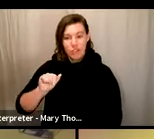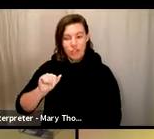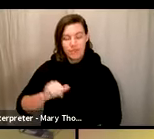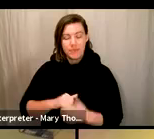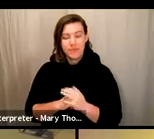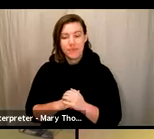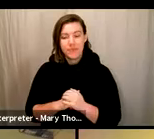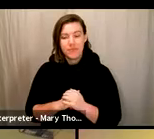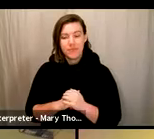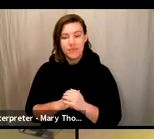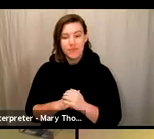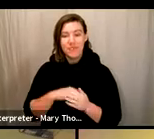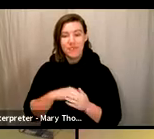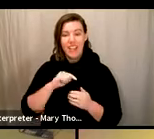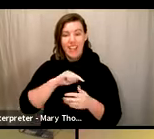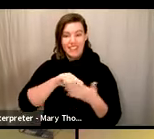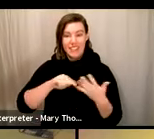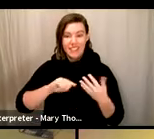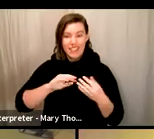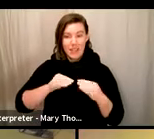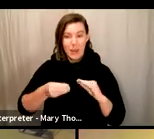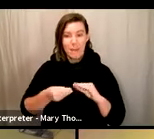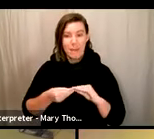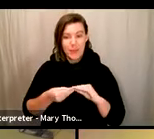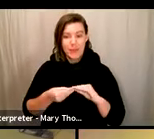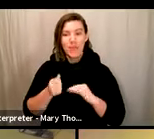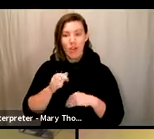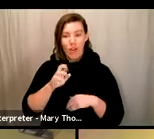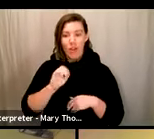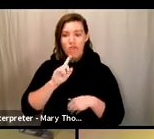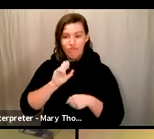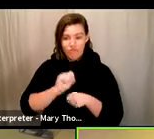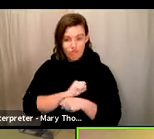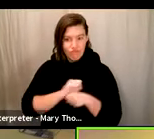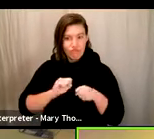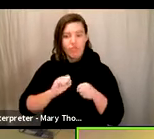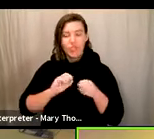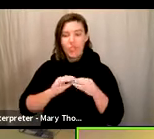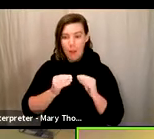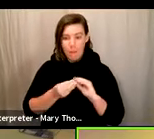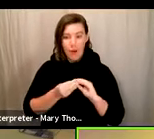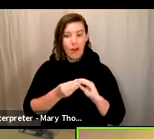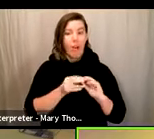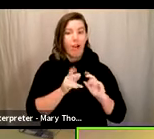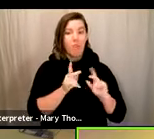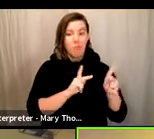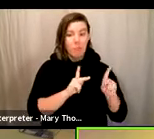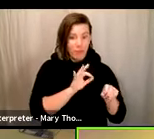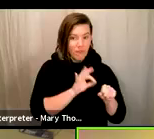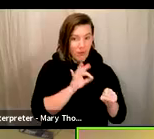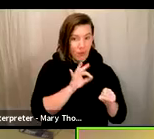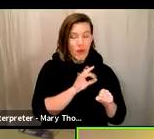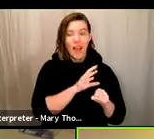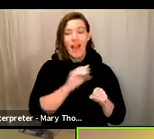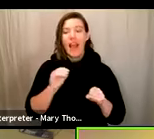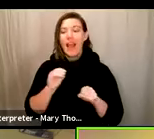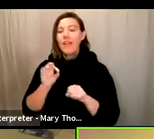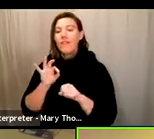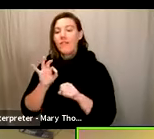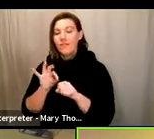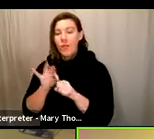true and reconciled number of voters and votes counted. I do. I do.